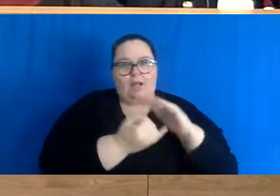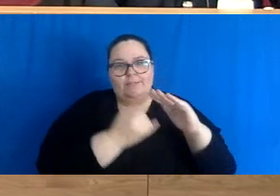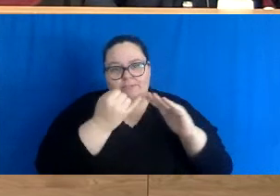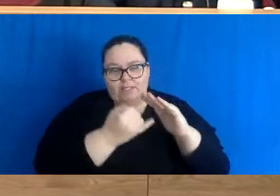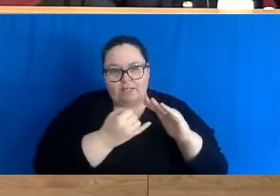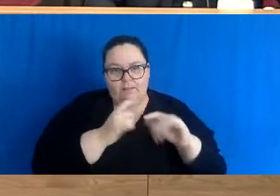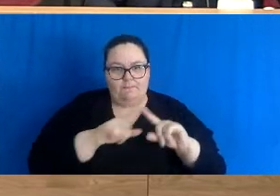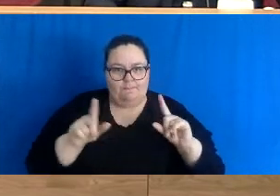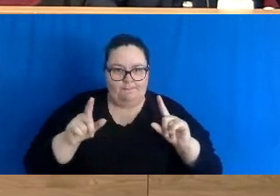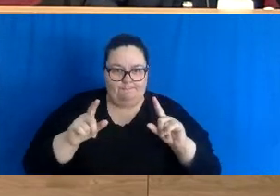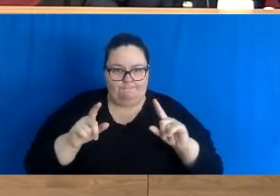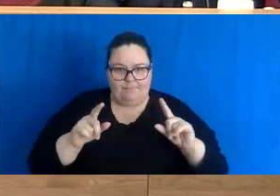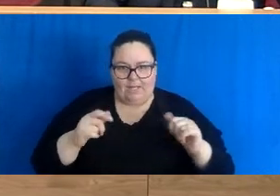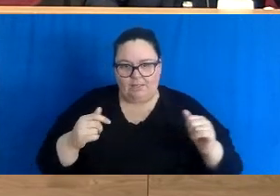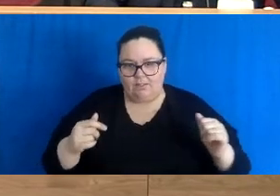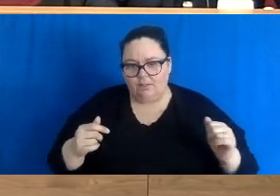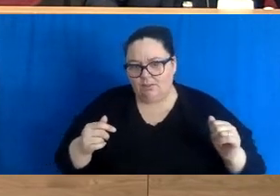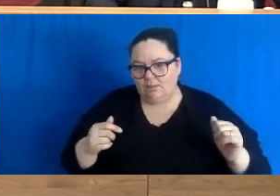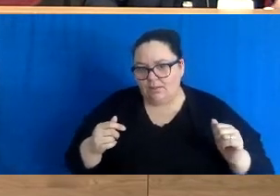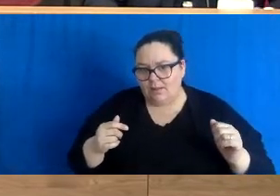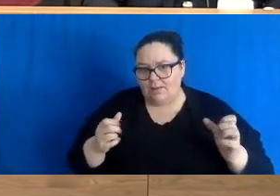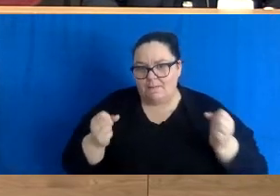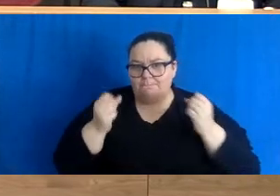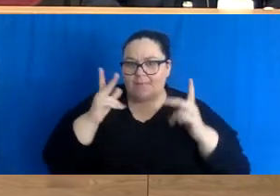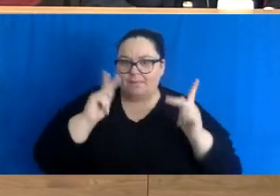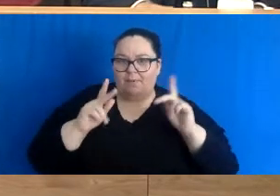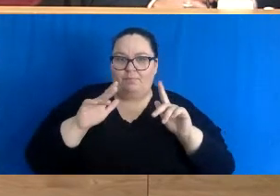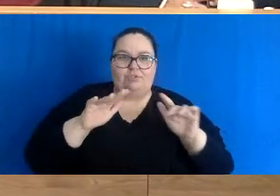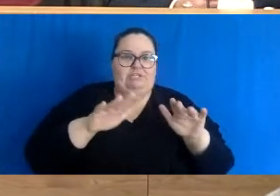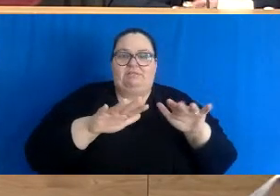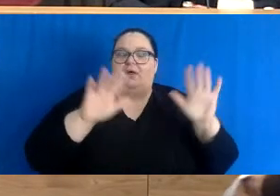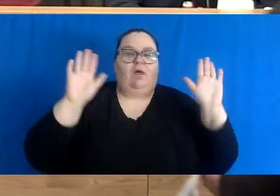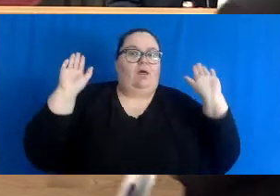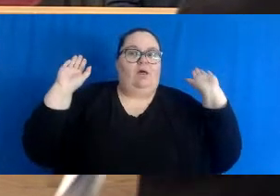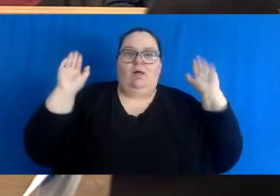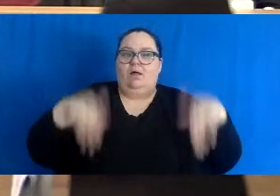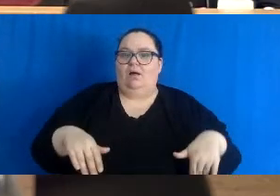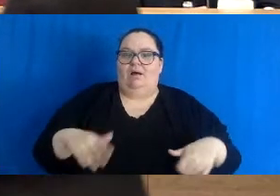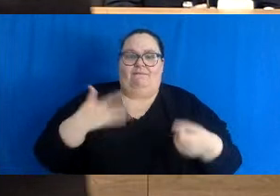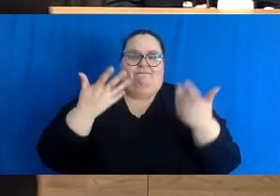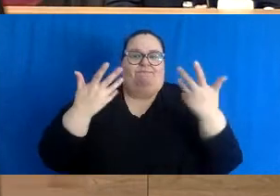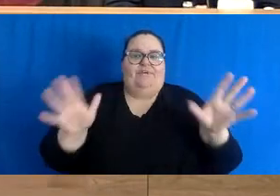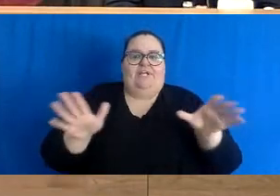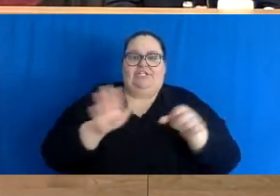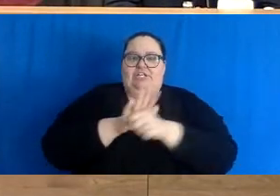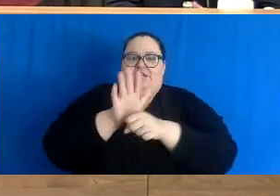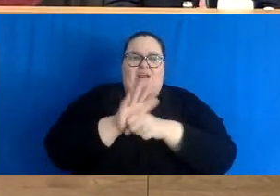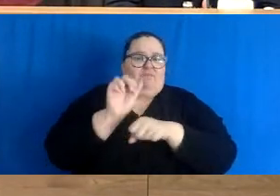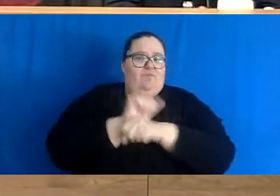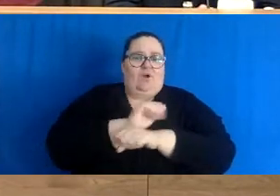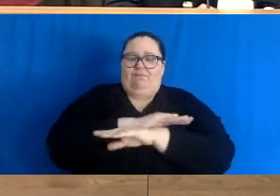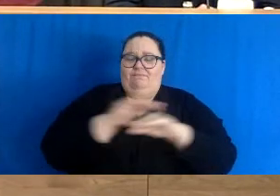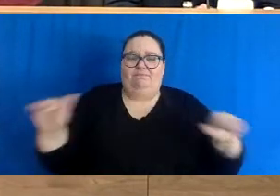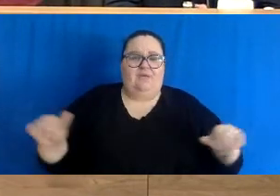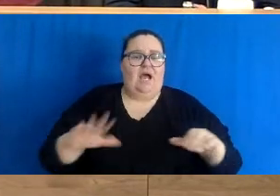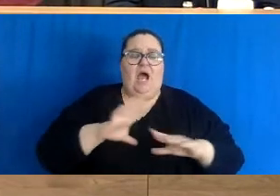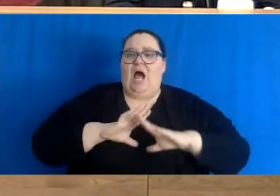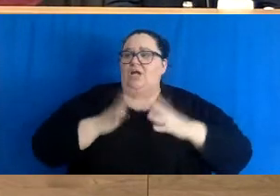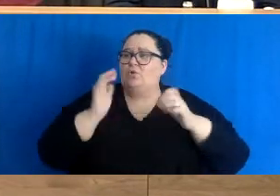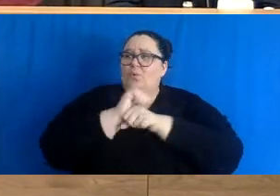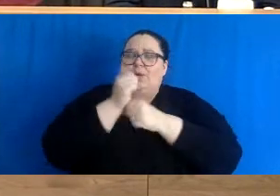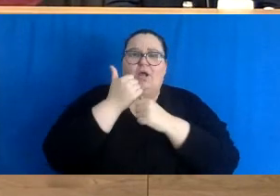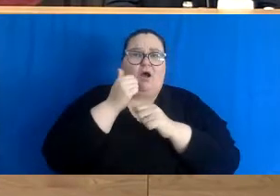a significant number leaving their jobs temporarily or for good just due to burnout or stress or fear of getting the virus and